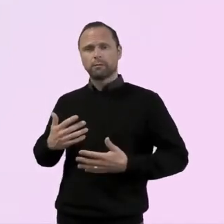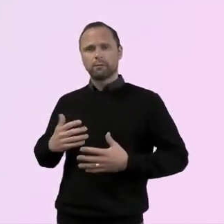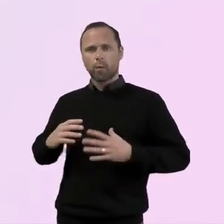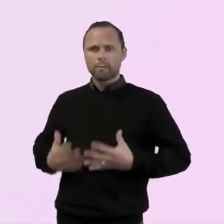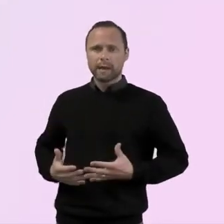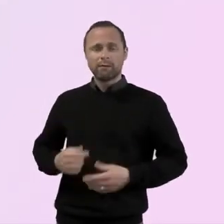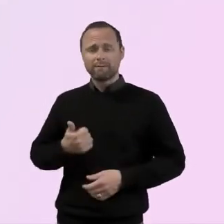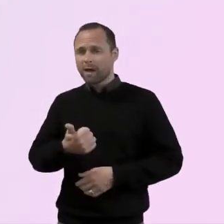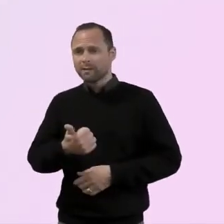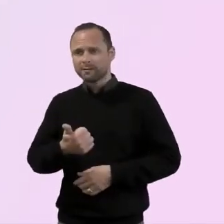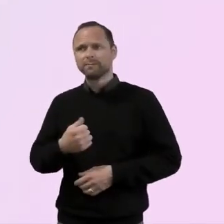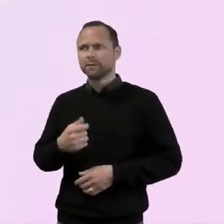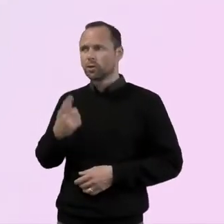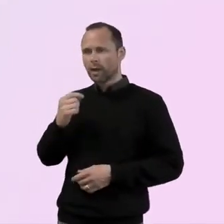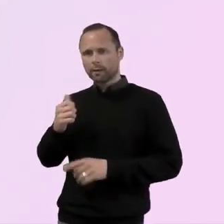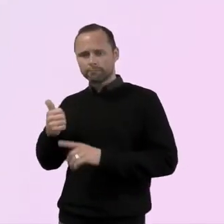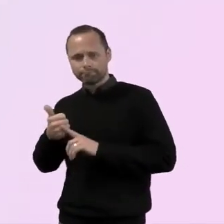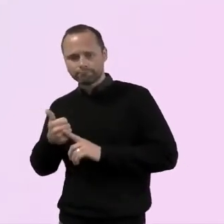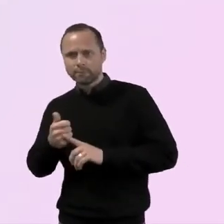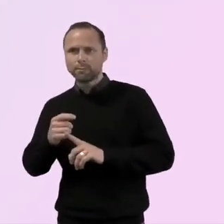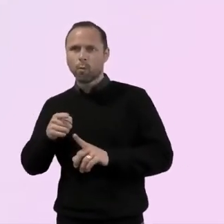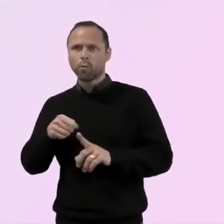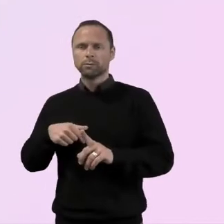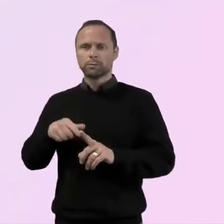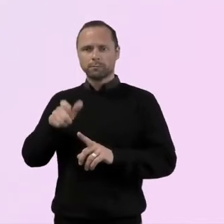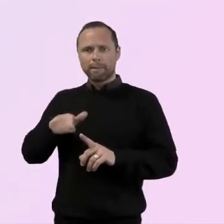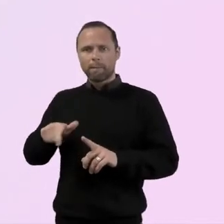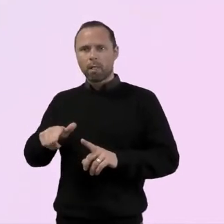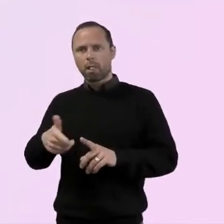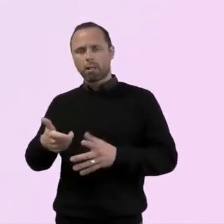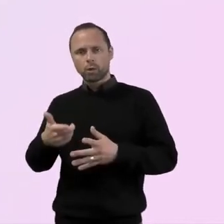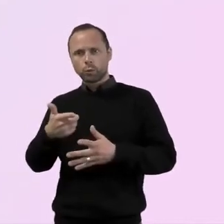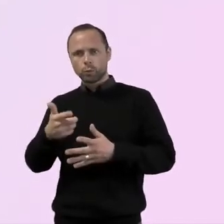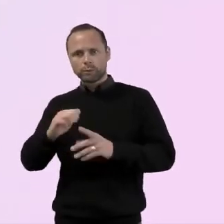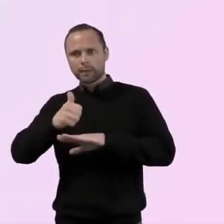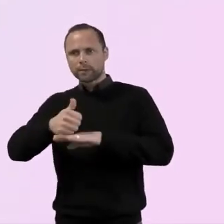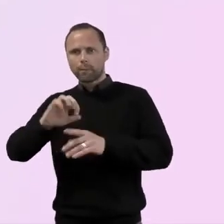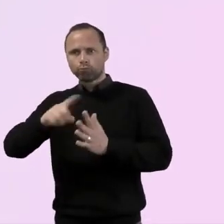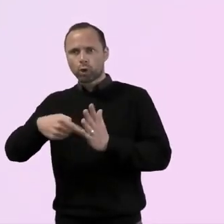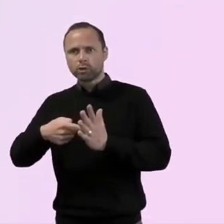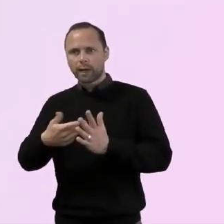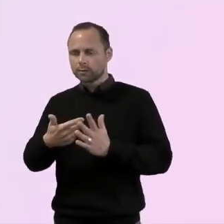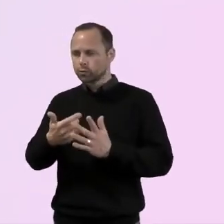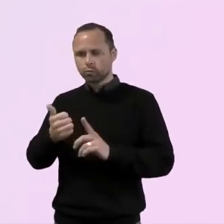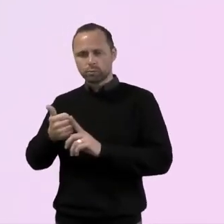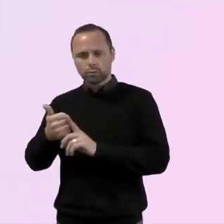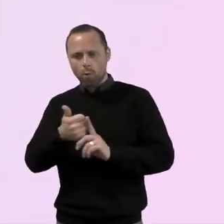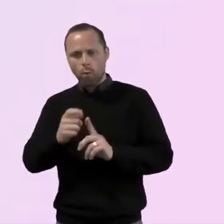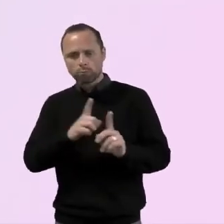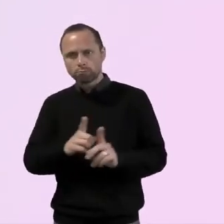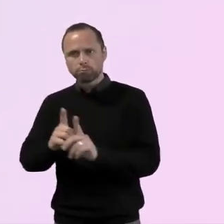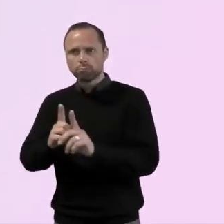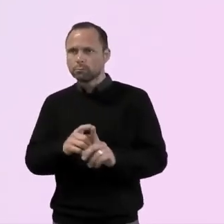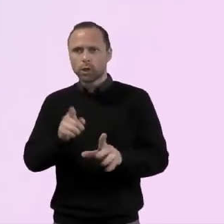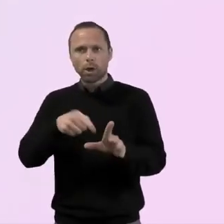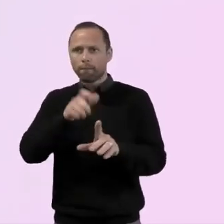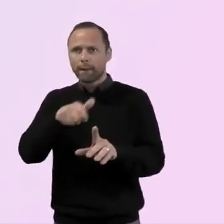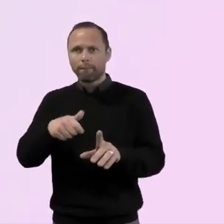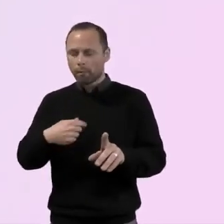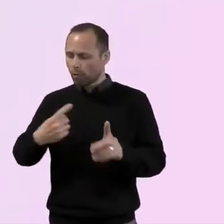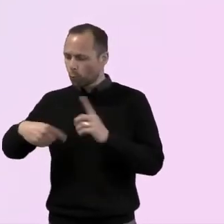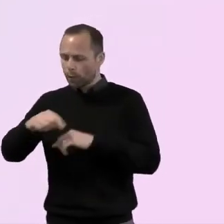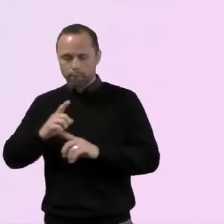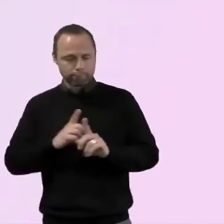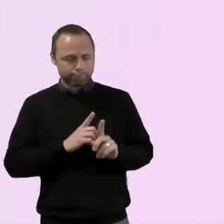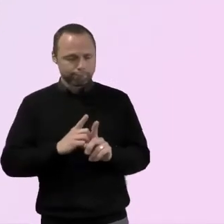Um, if you're creating a space that is purely to walk alongside young people, listen to them, um,